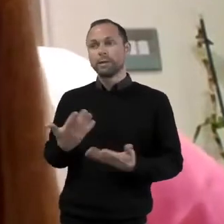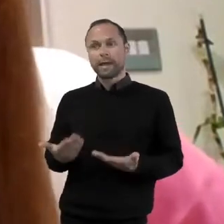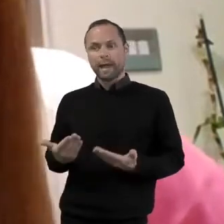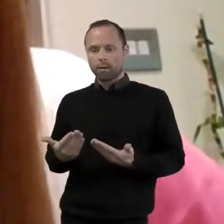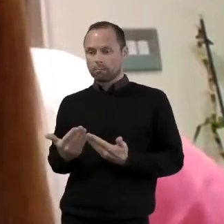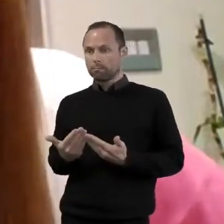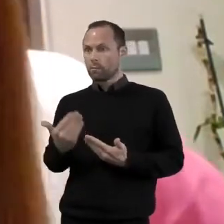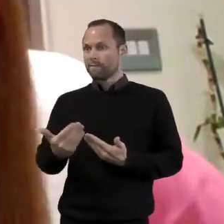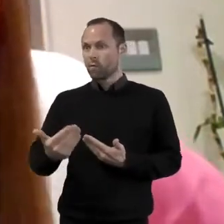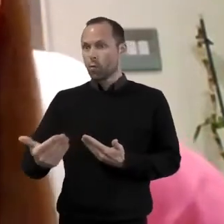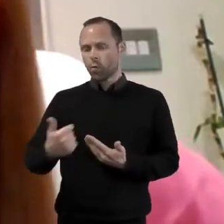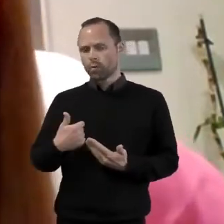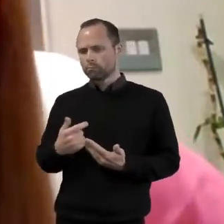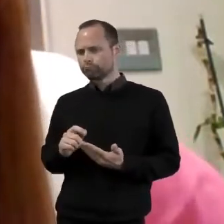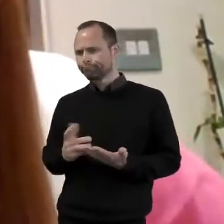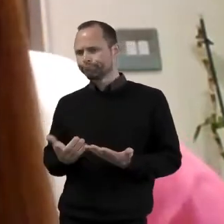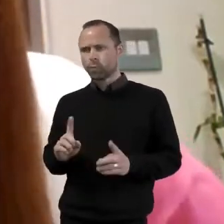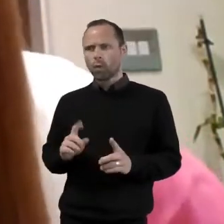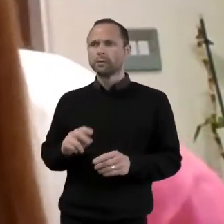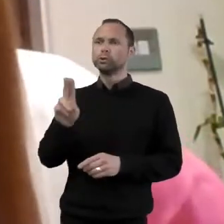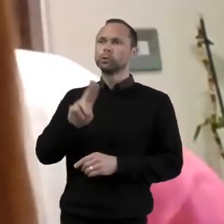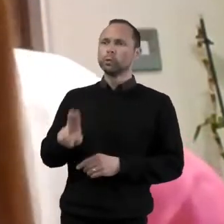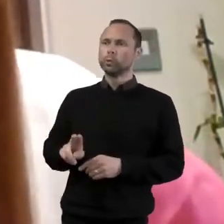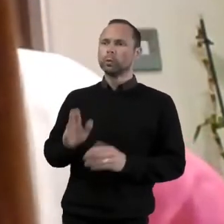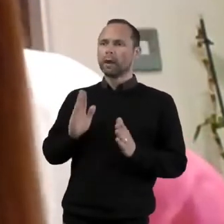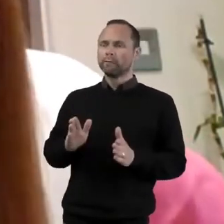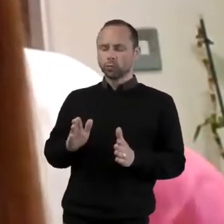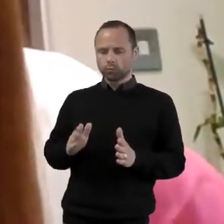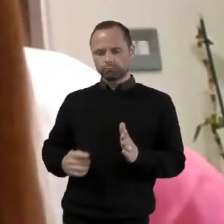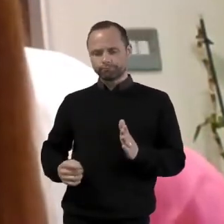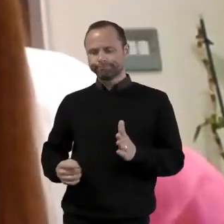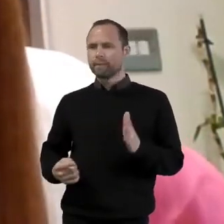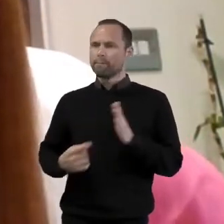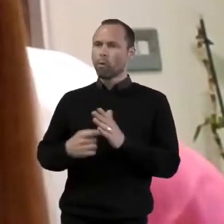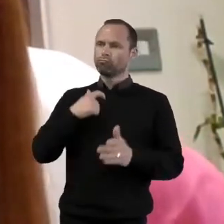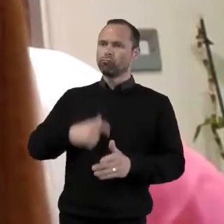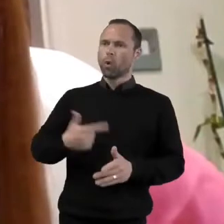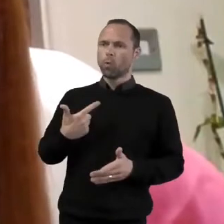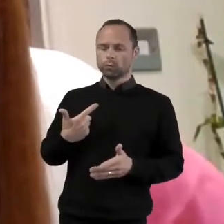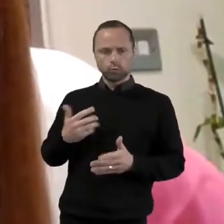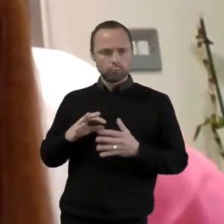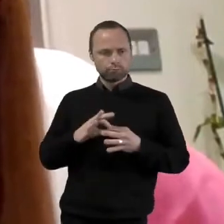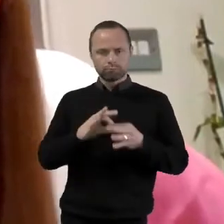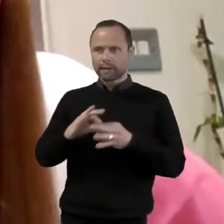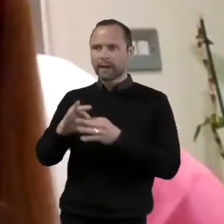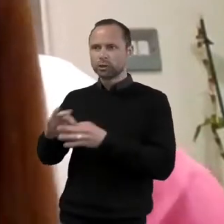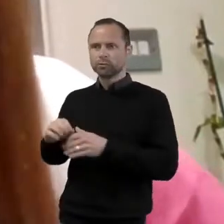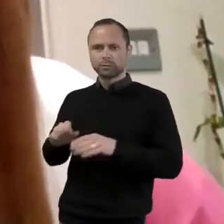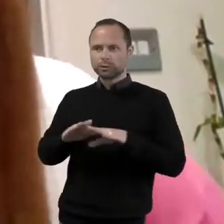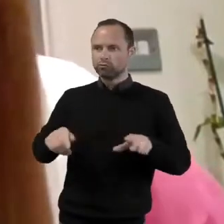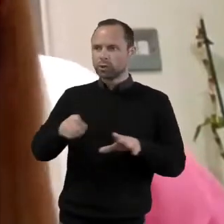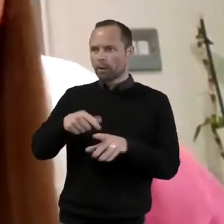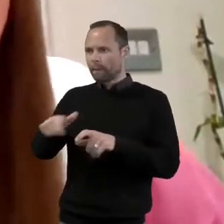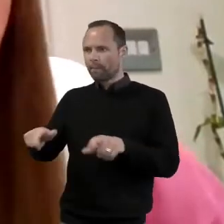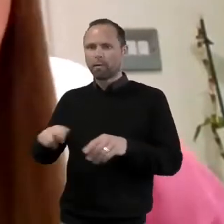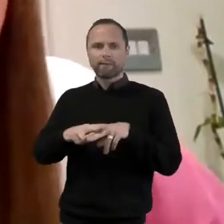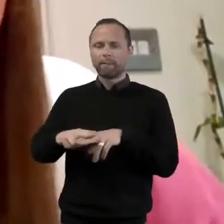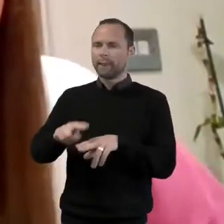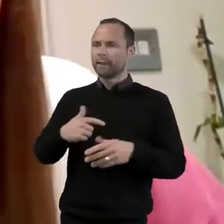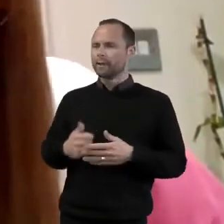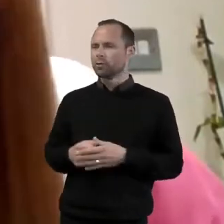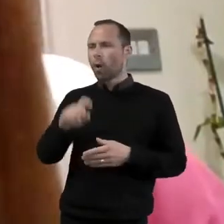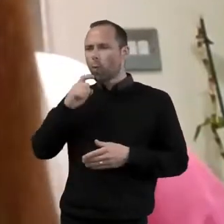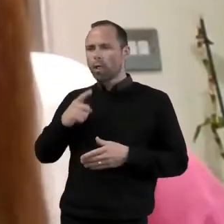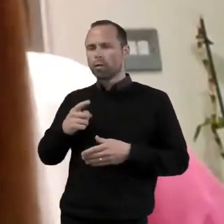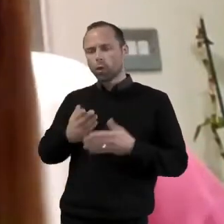see schools and churches playing key roles together in building relationships and connections. So I'm going to whisk through some things